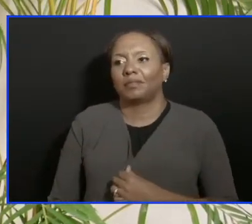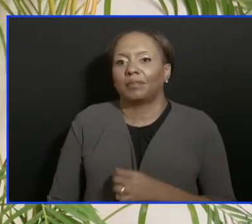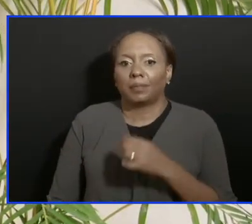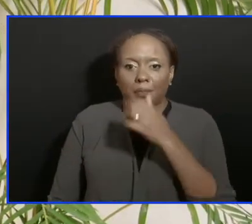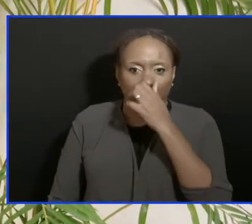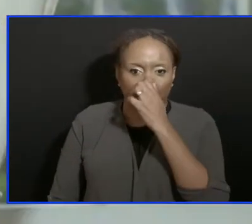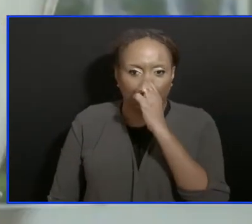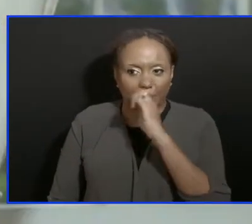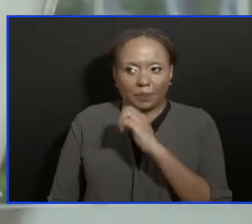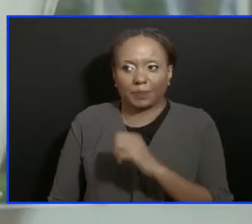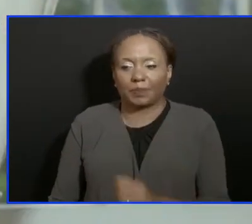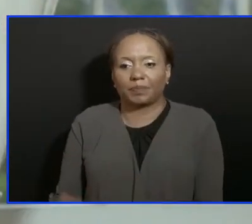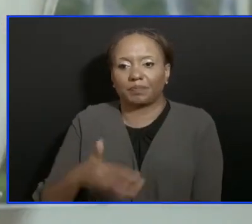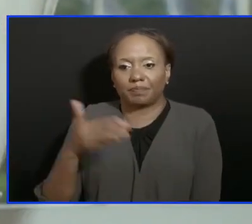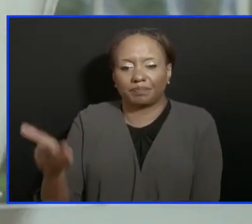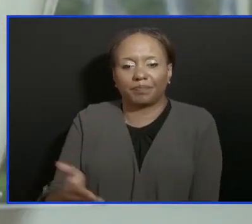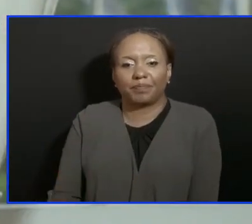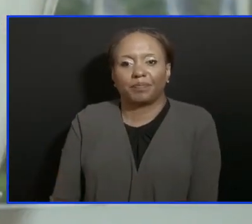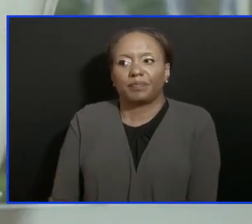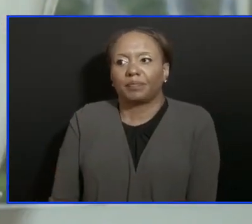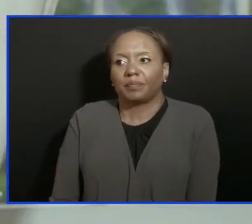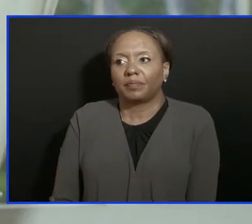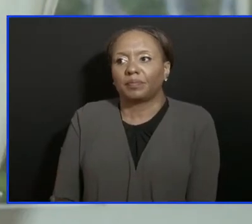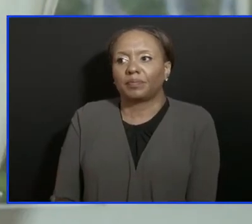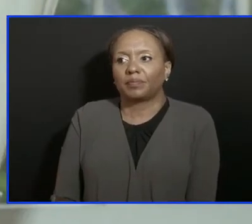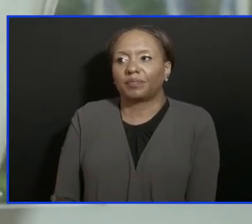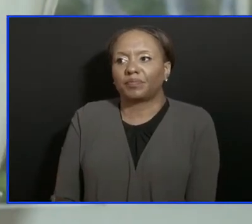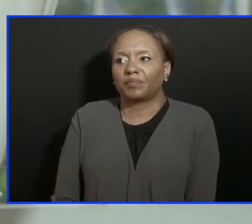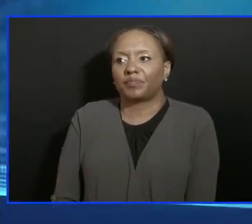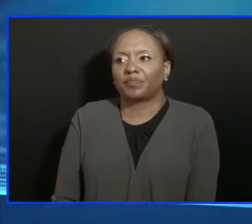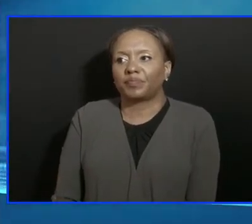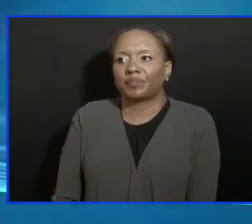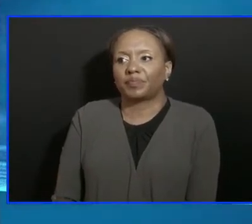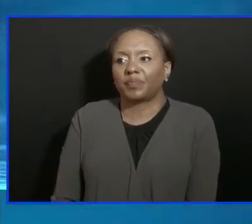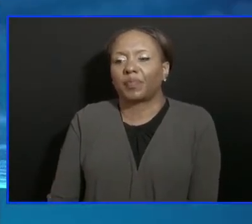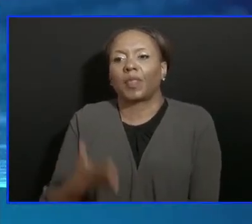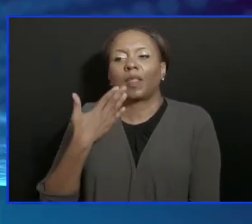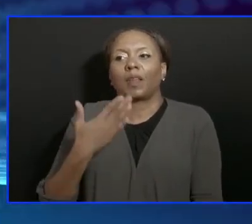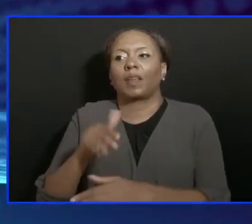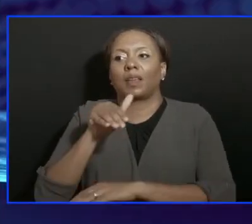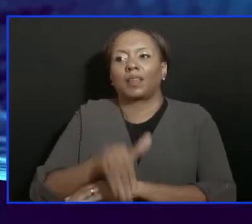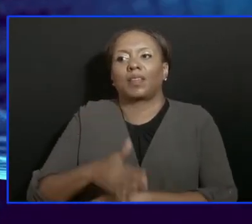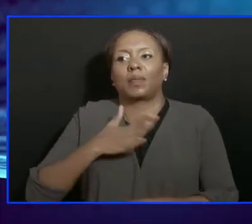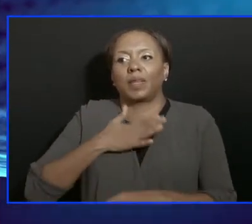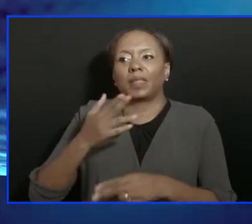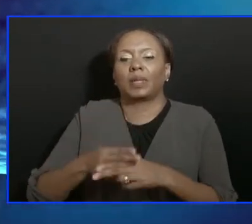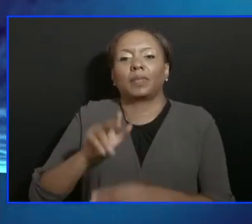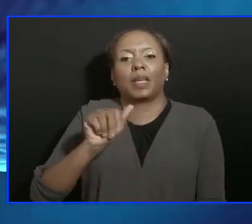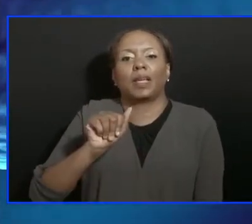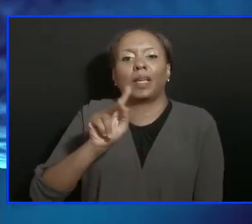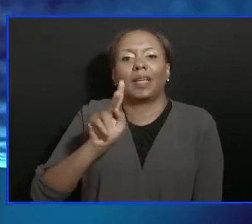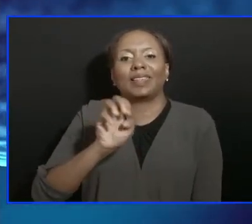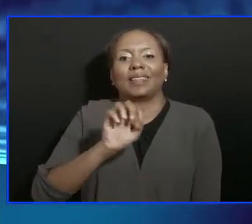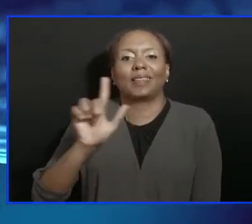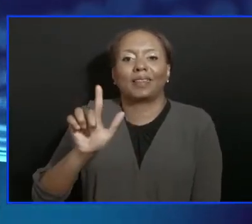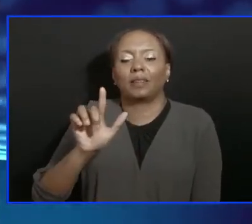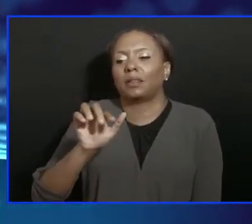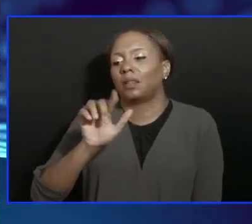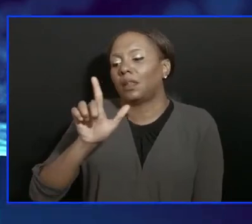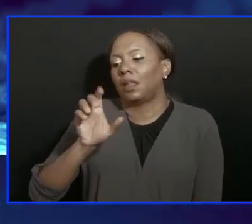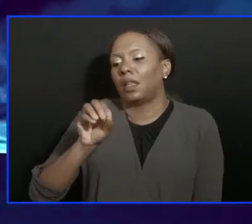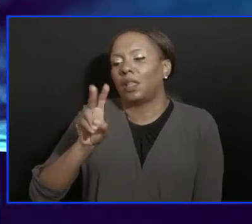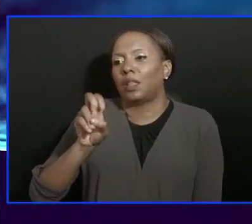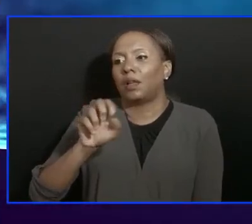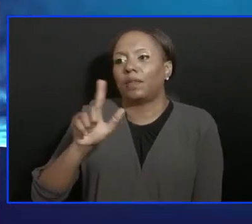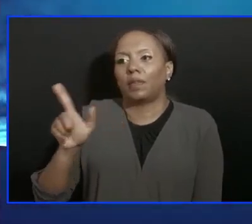Next question, please. Hey, good evening. Q-level Starcom network. My question is directed to the Minister